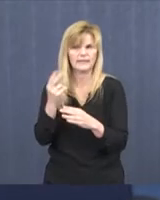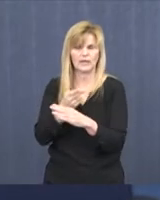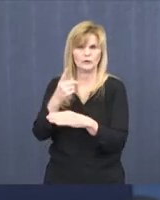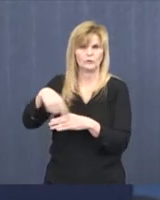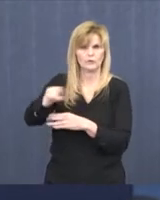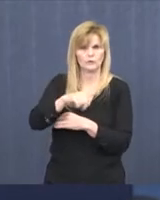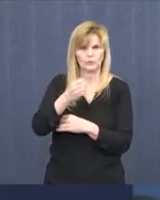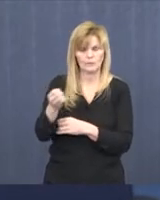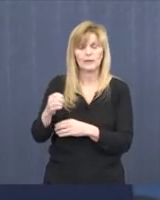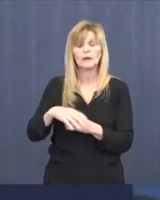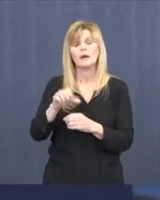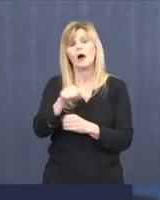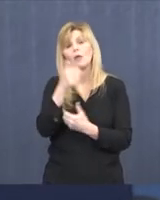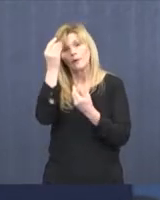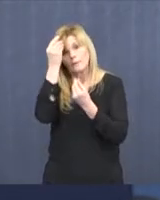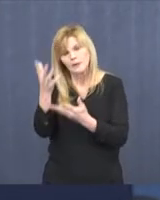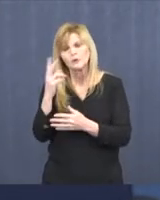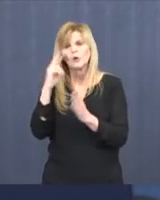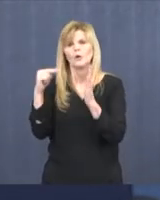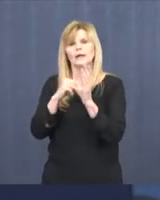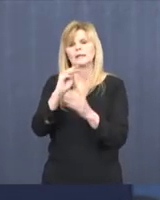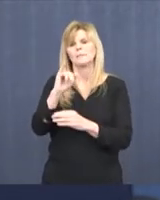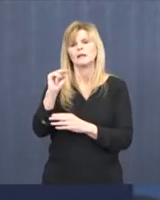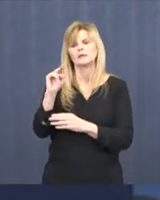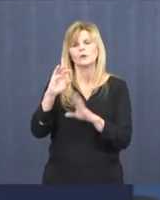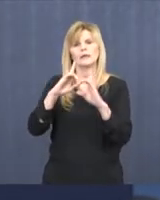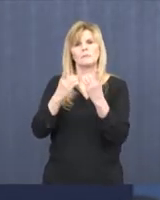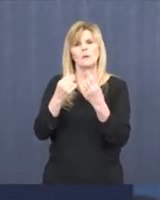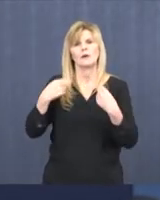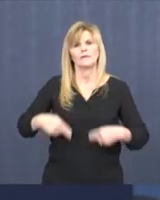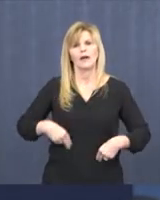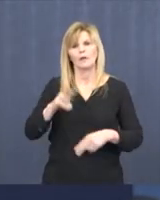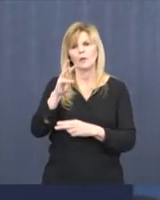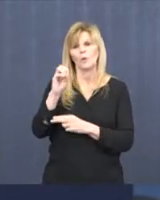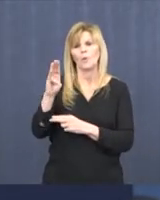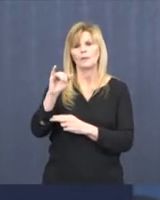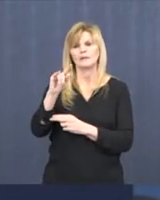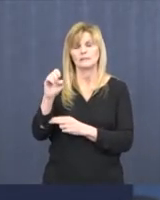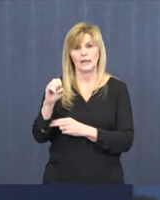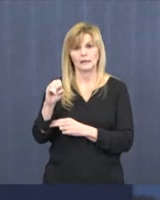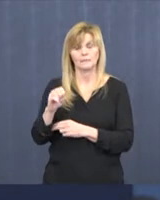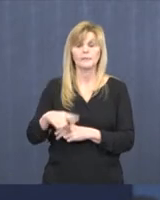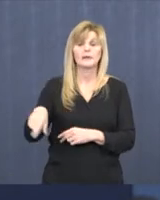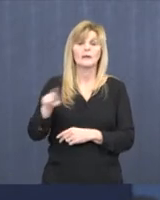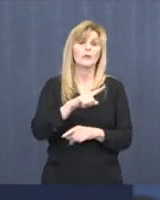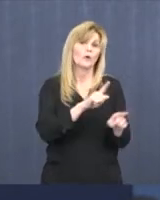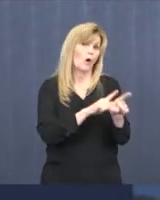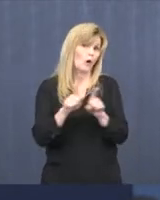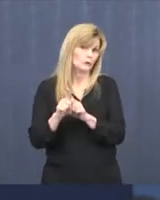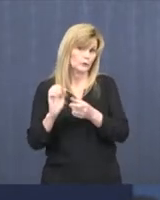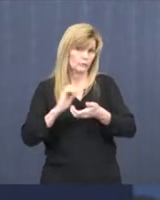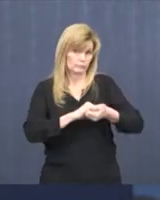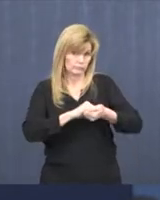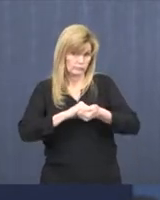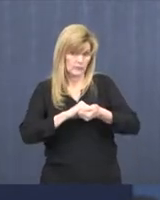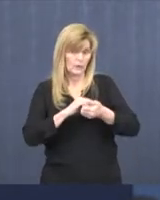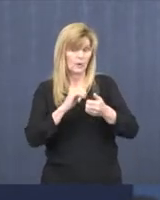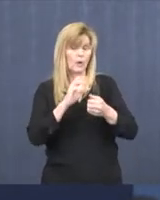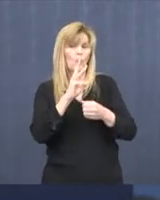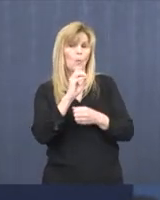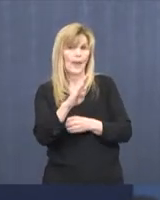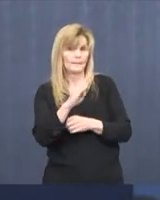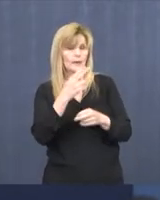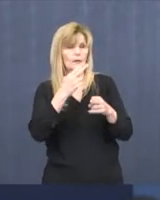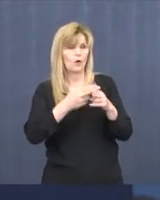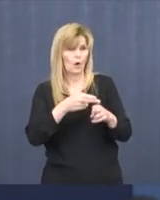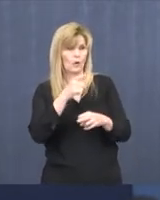can look at the Minnesota Department of Health website. And they are also teaming up with a website which is